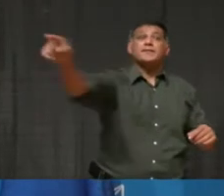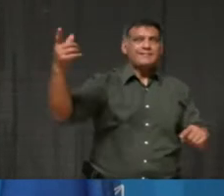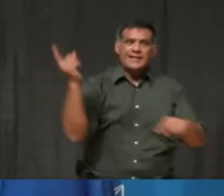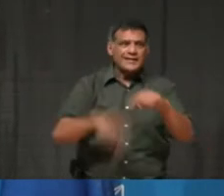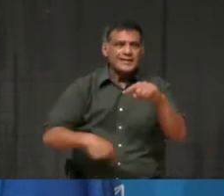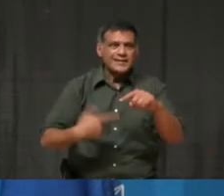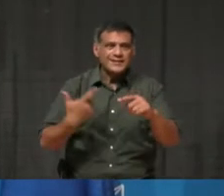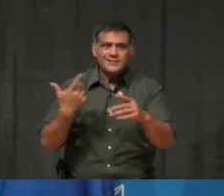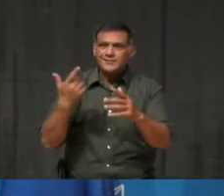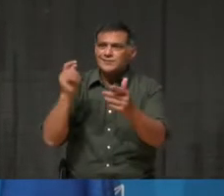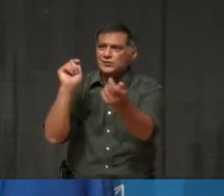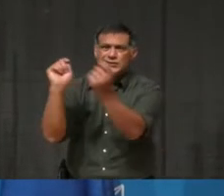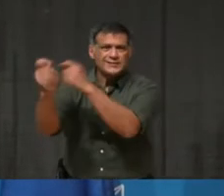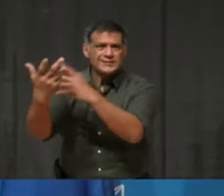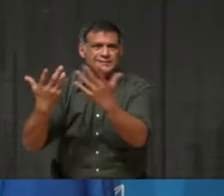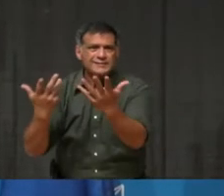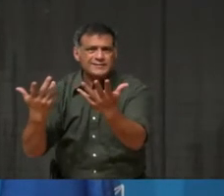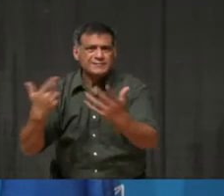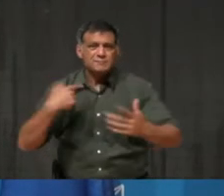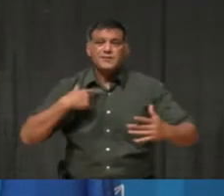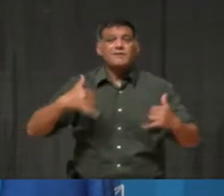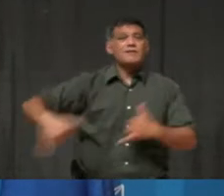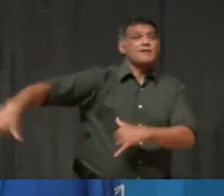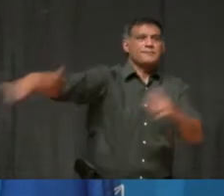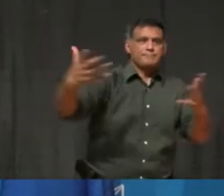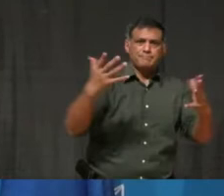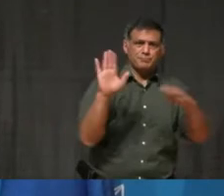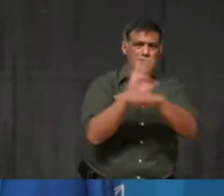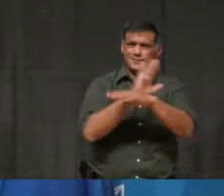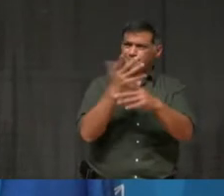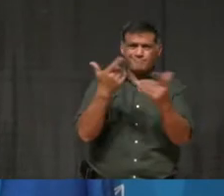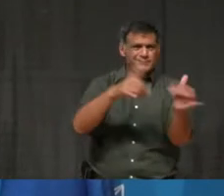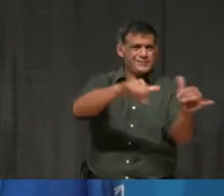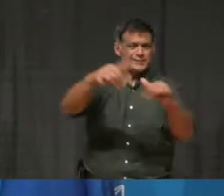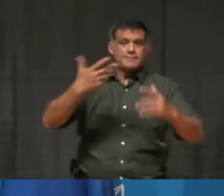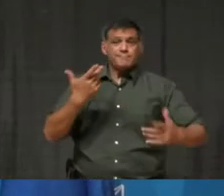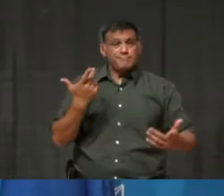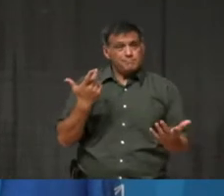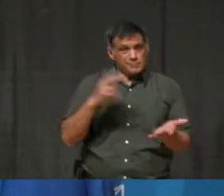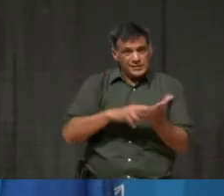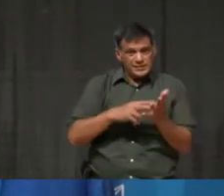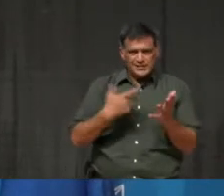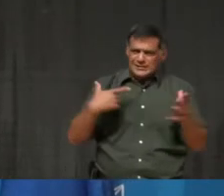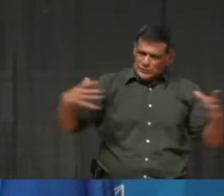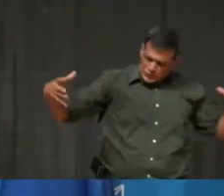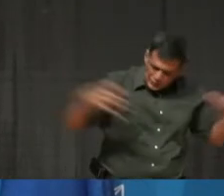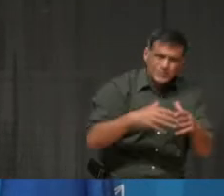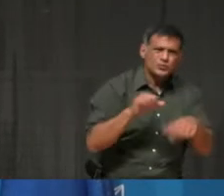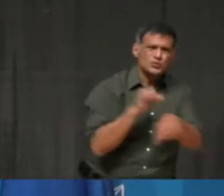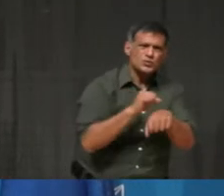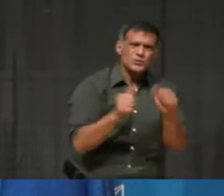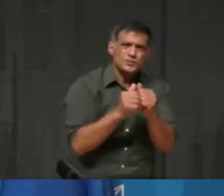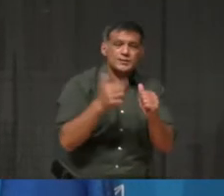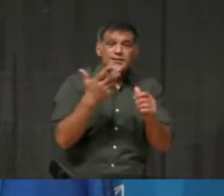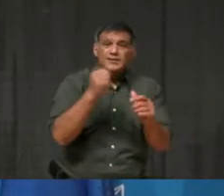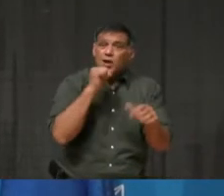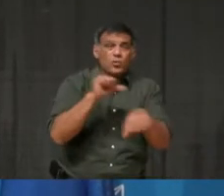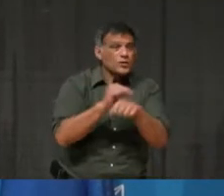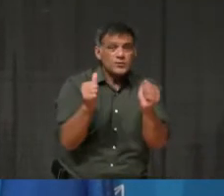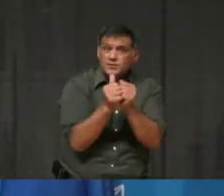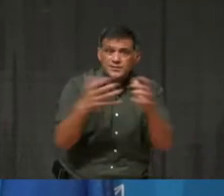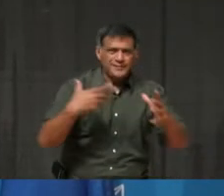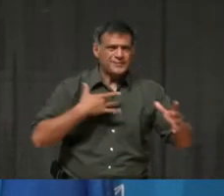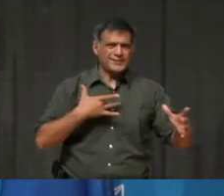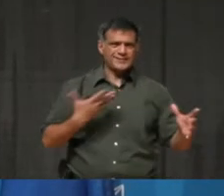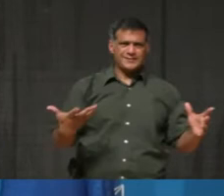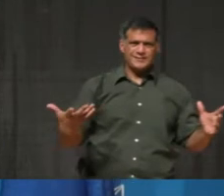that we're not all in the same boat. And although we'd like to be in this together, that perhaps we're not. And so my